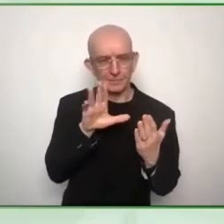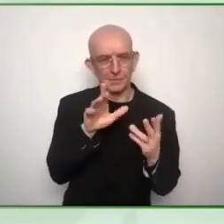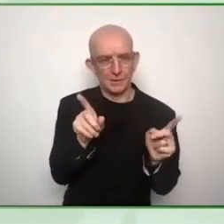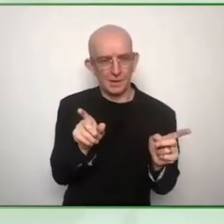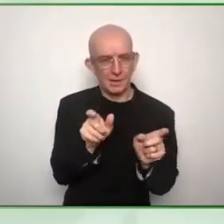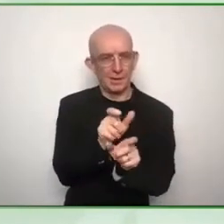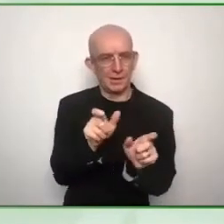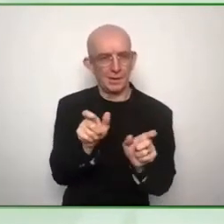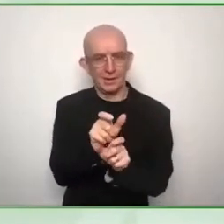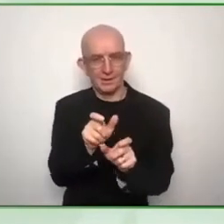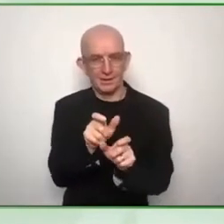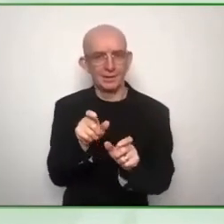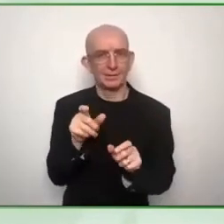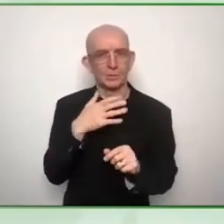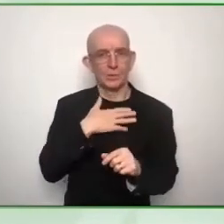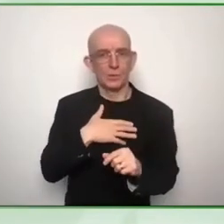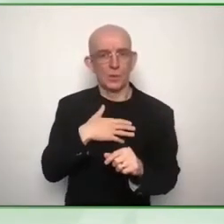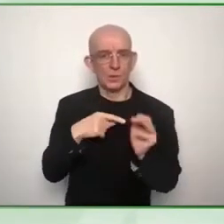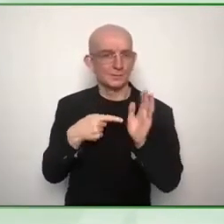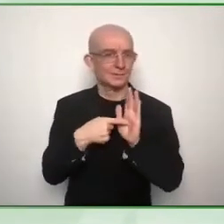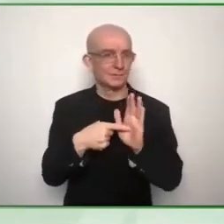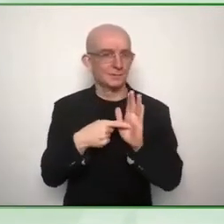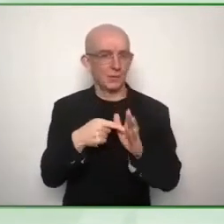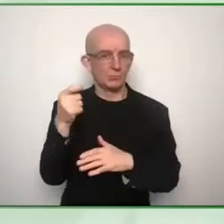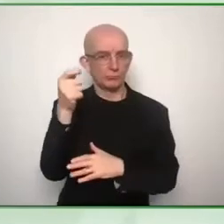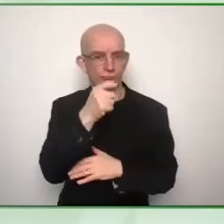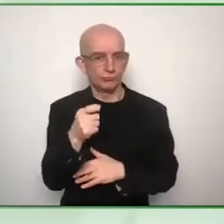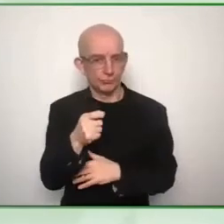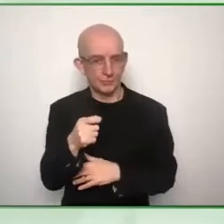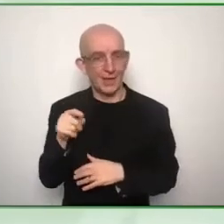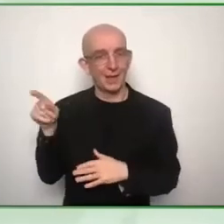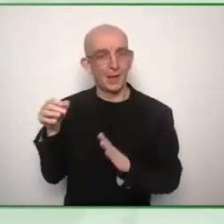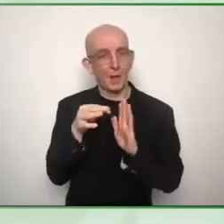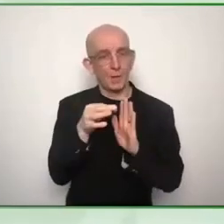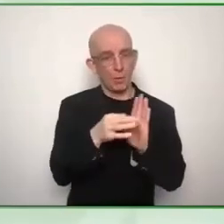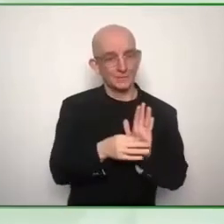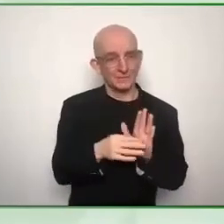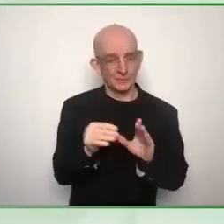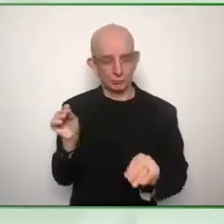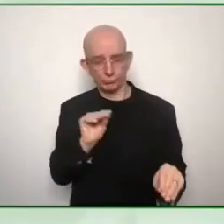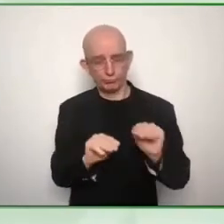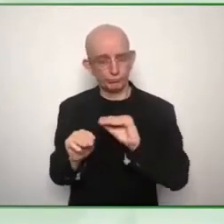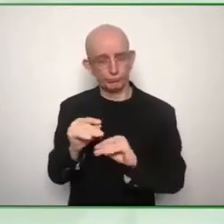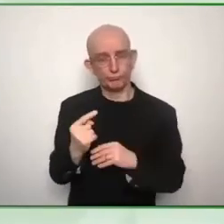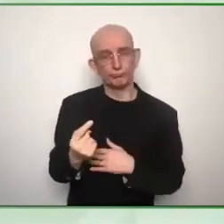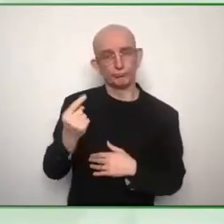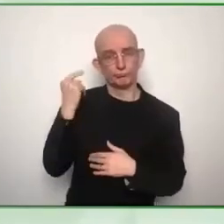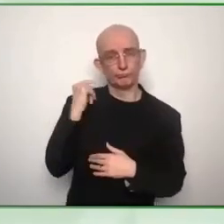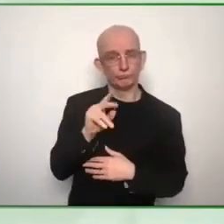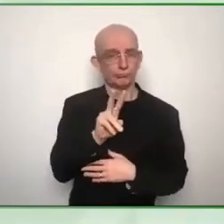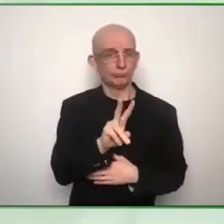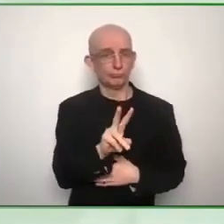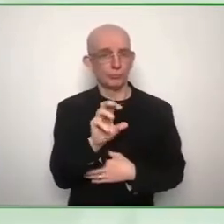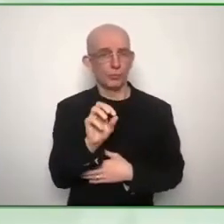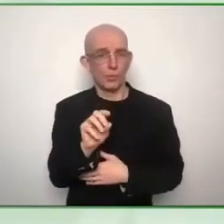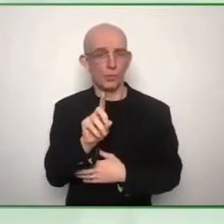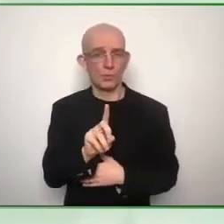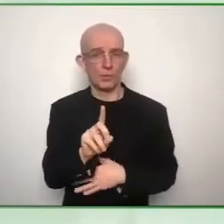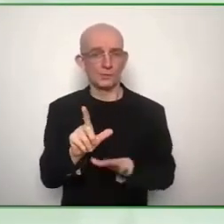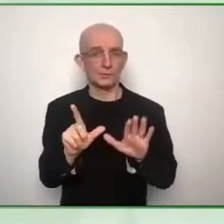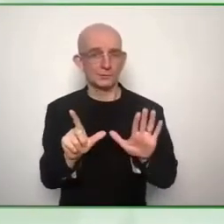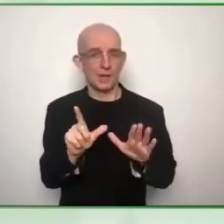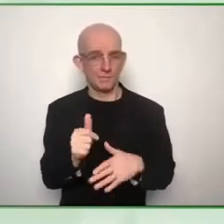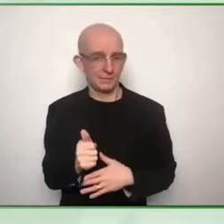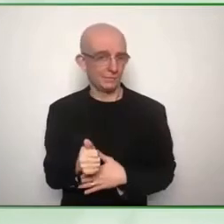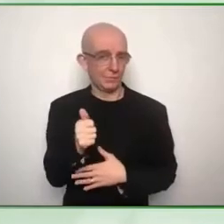toolkit so that's what we were talking about and we heard how this process went um we heard that there was a lot of involvement